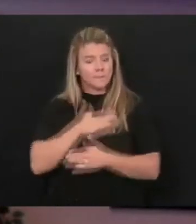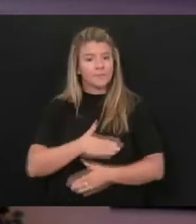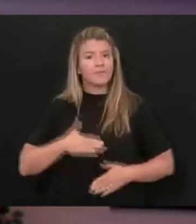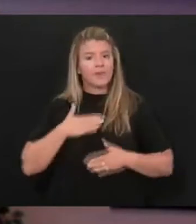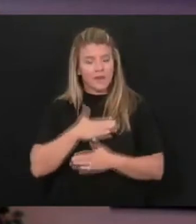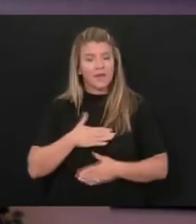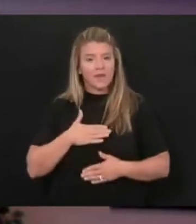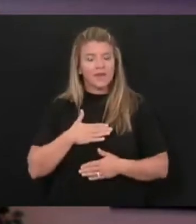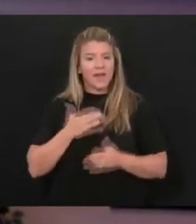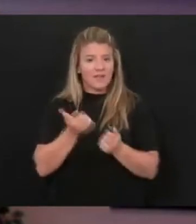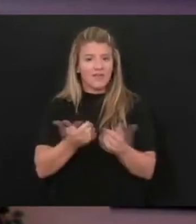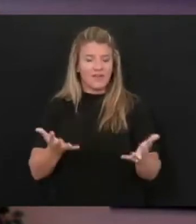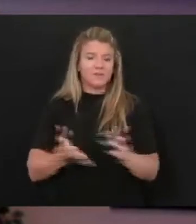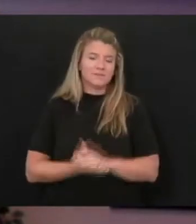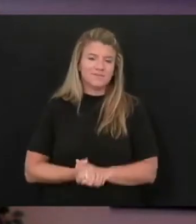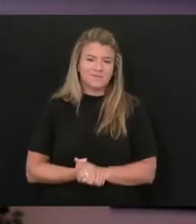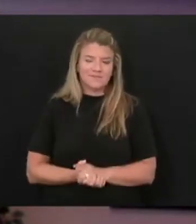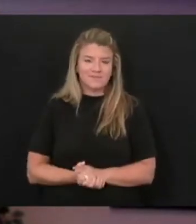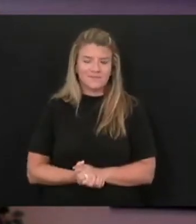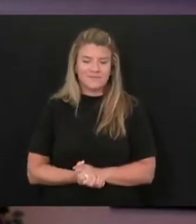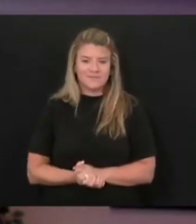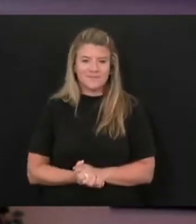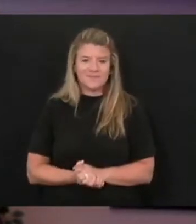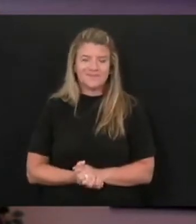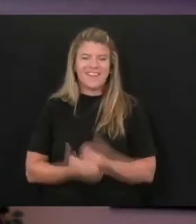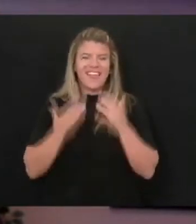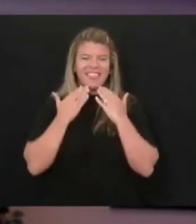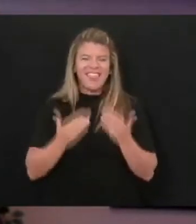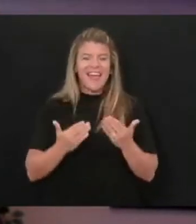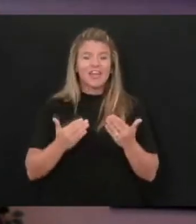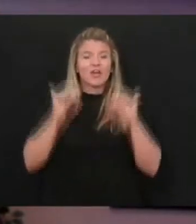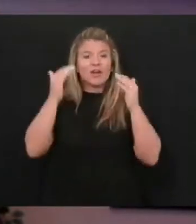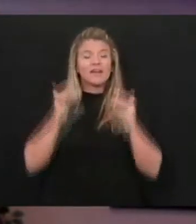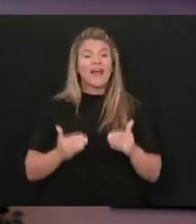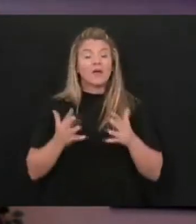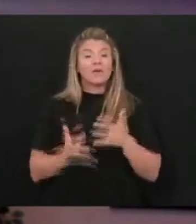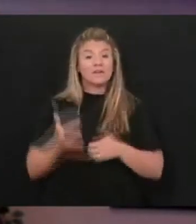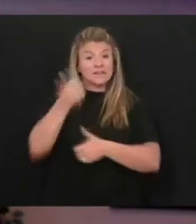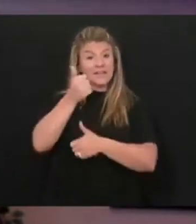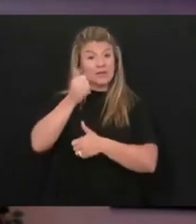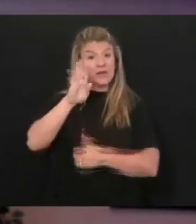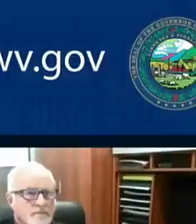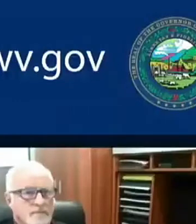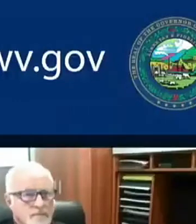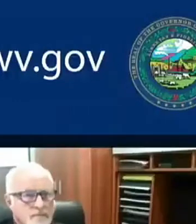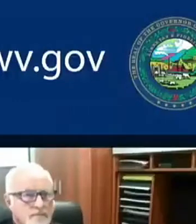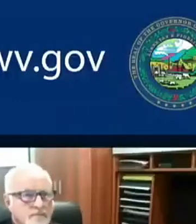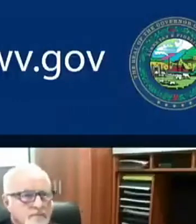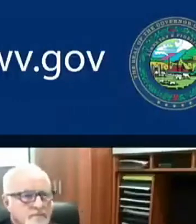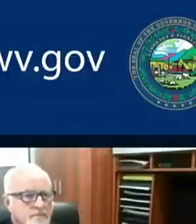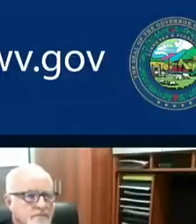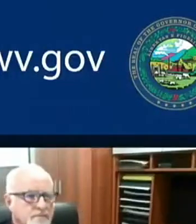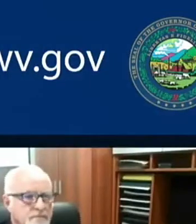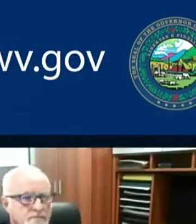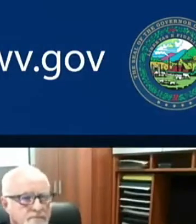it really safely. So thank you. All right. Thank you, Dr. Marsh. Next, we'll go to Secretary Bill Crouch with the West Virginia DHHR.